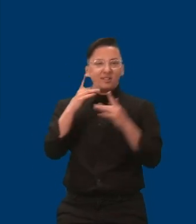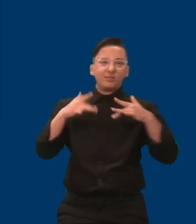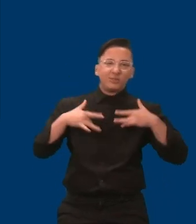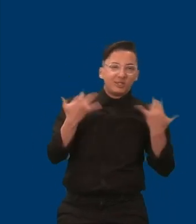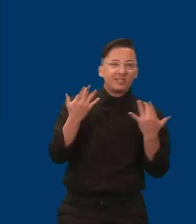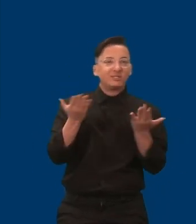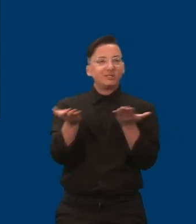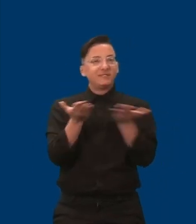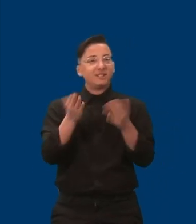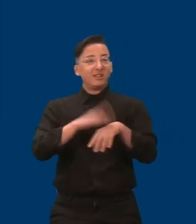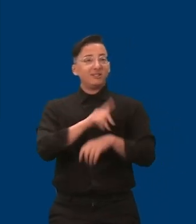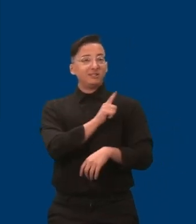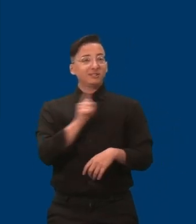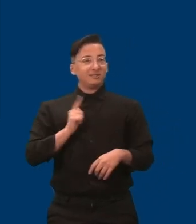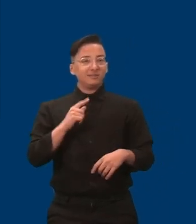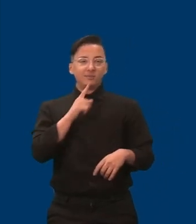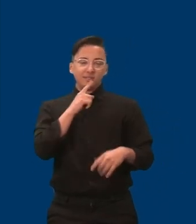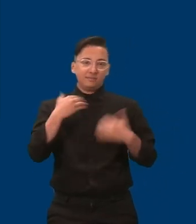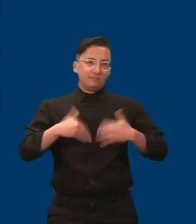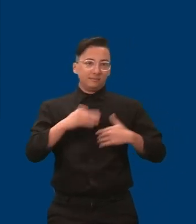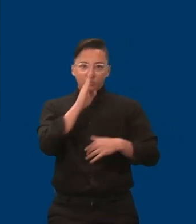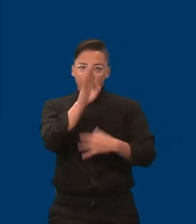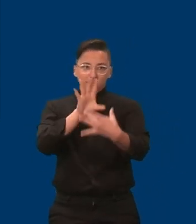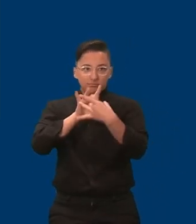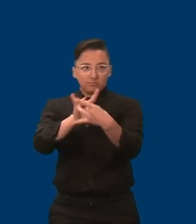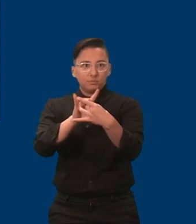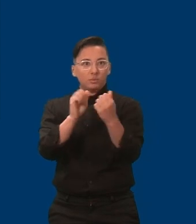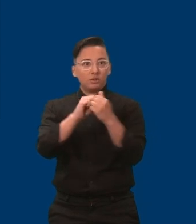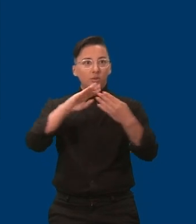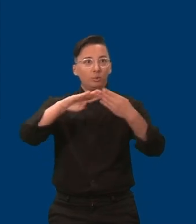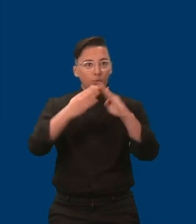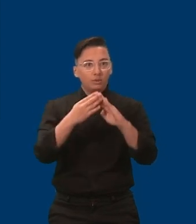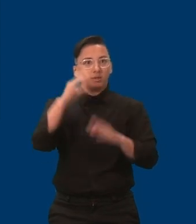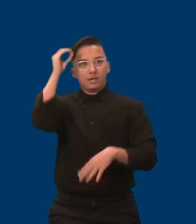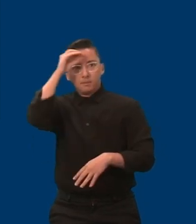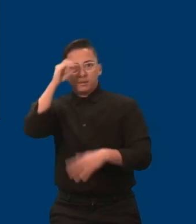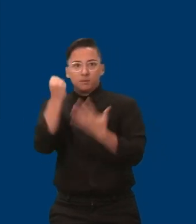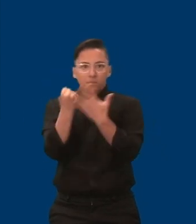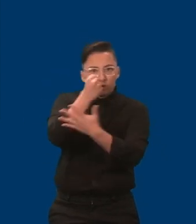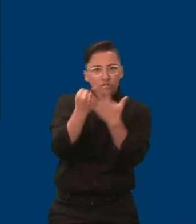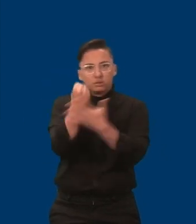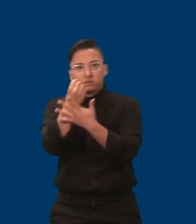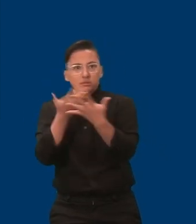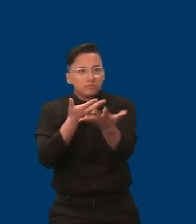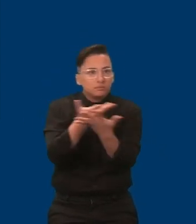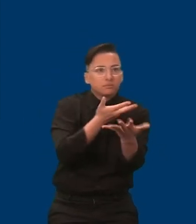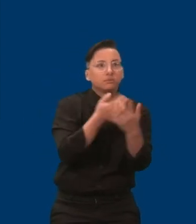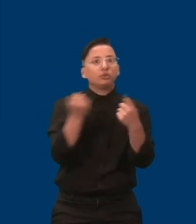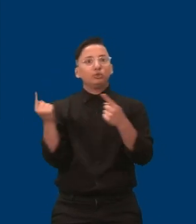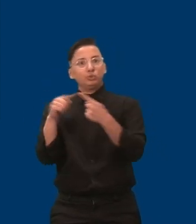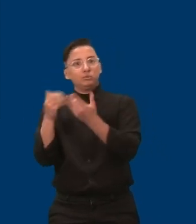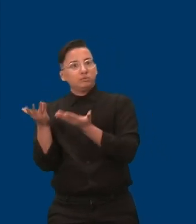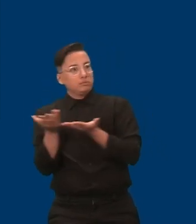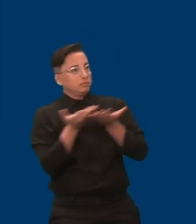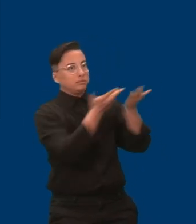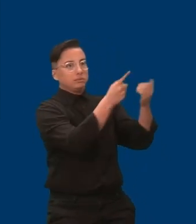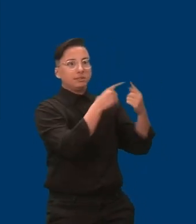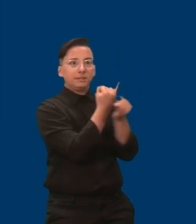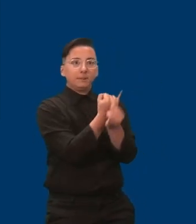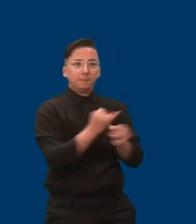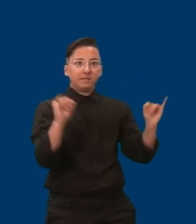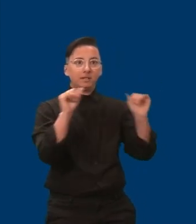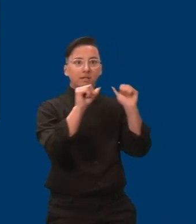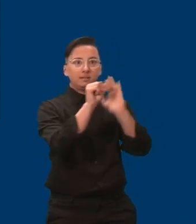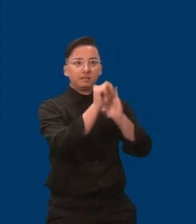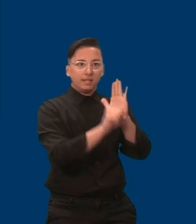directly connects the opinions and priorities of people with disabilities to this independent state agency